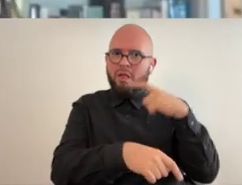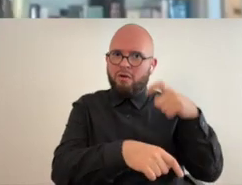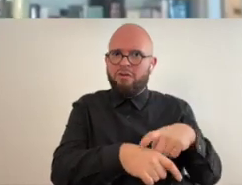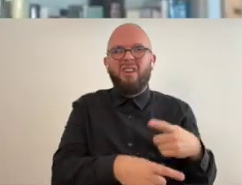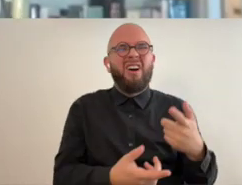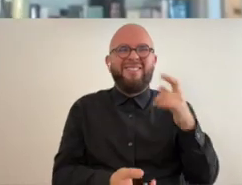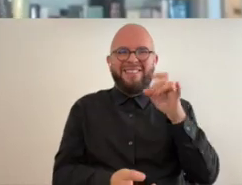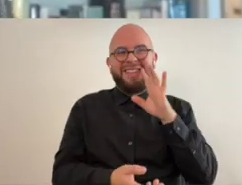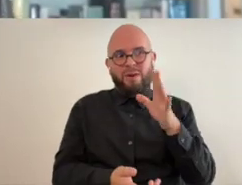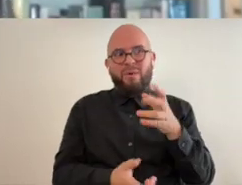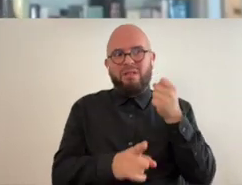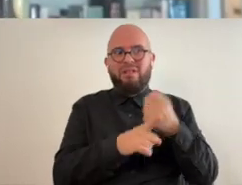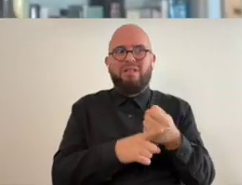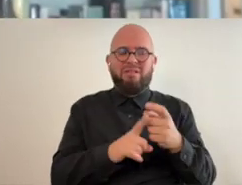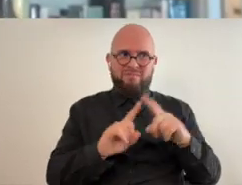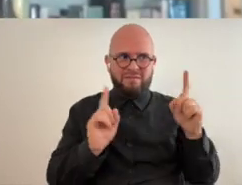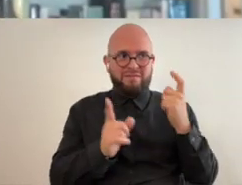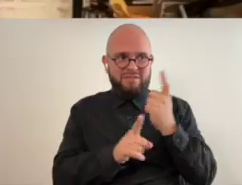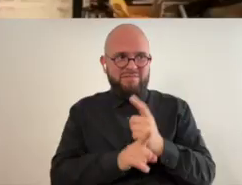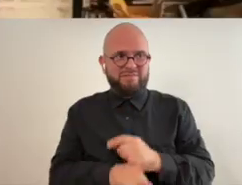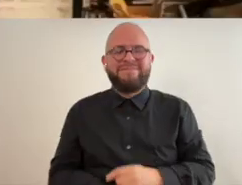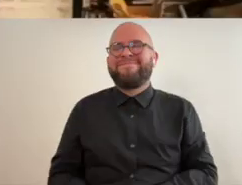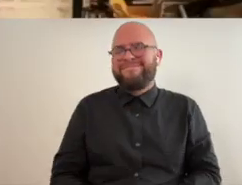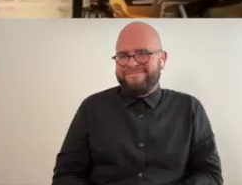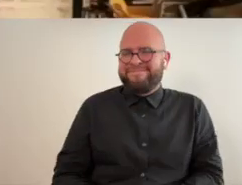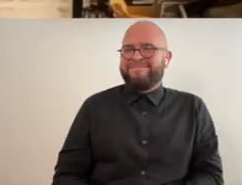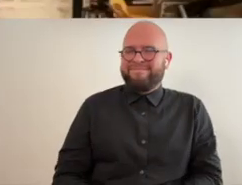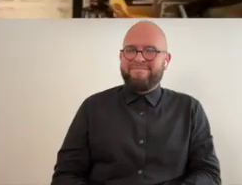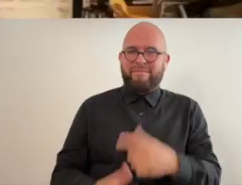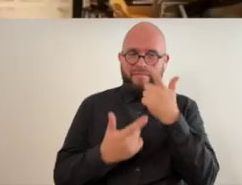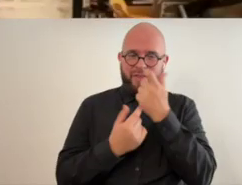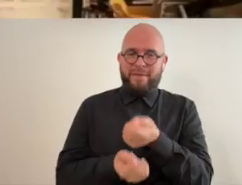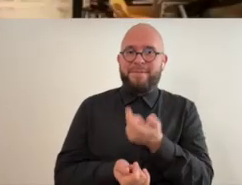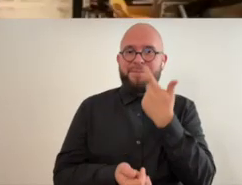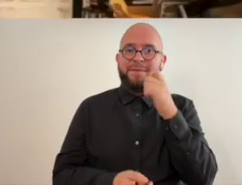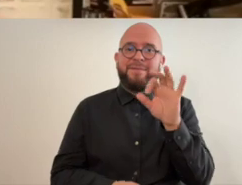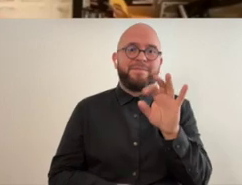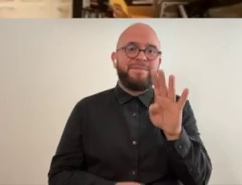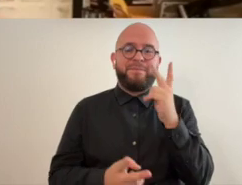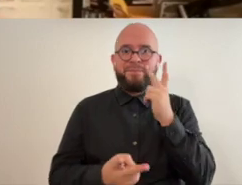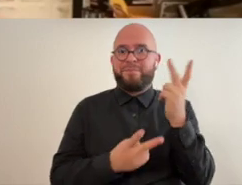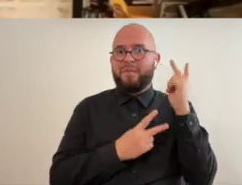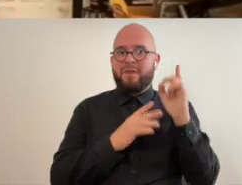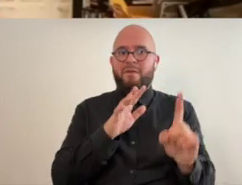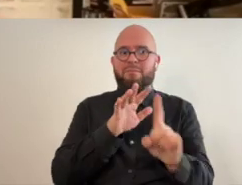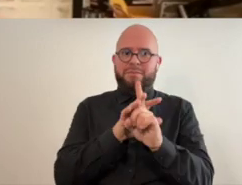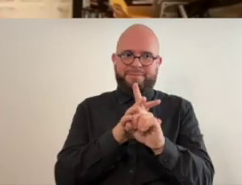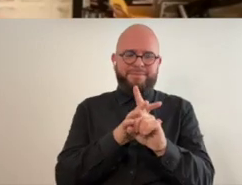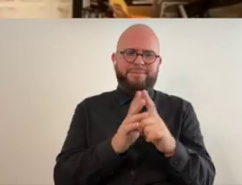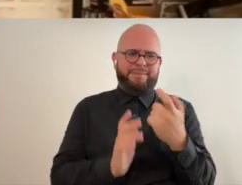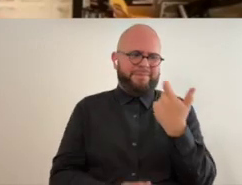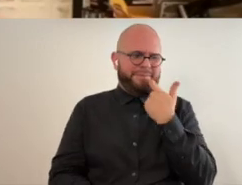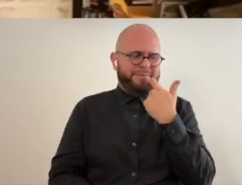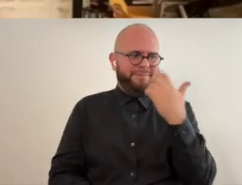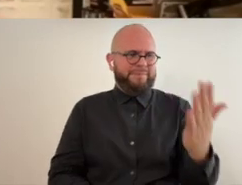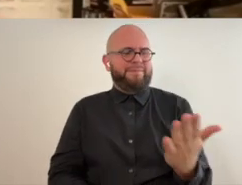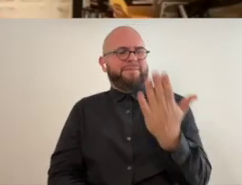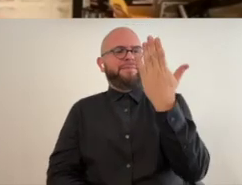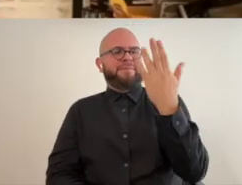it can make a really big difference yeah it's interesting when facebook memories comes up and i just saw one from 2008